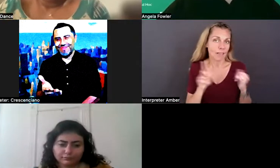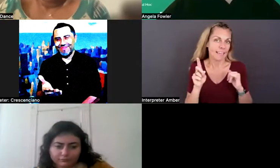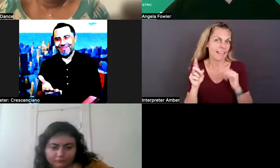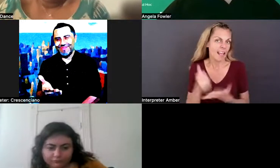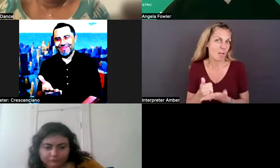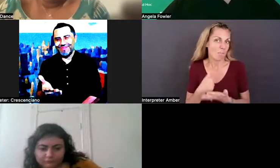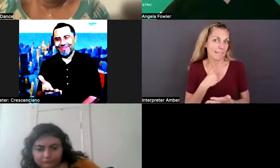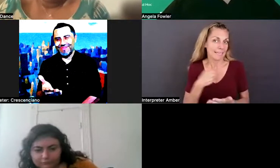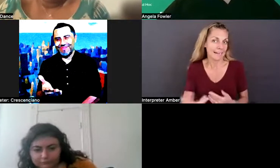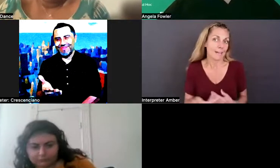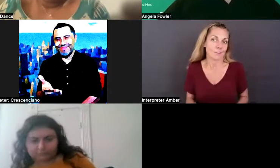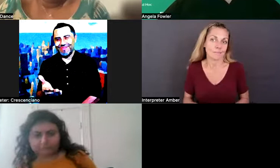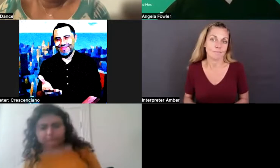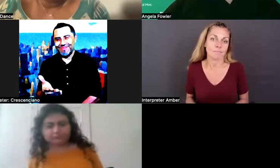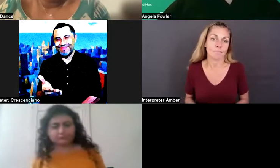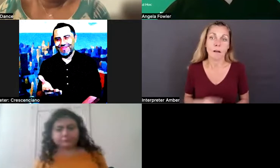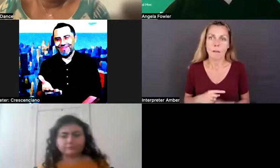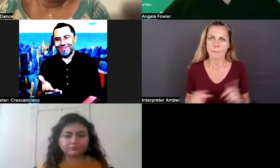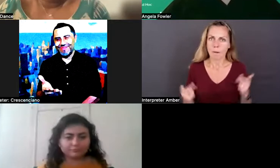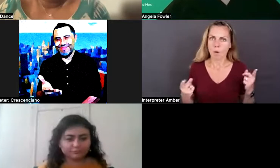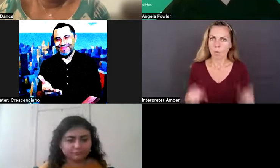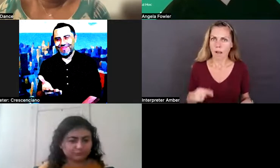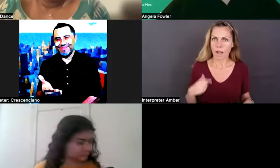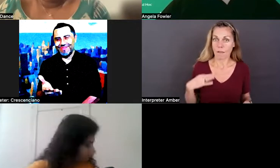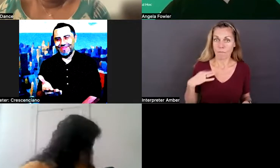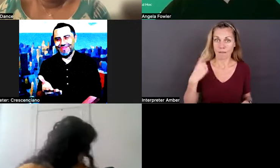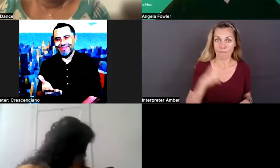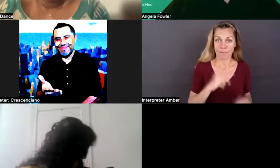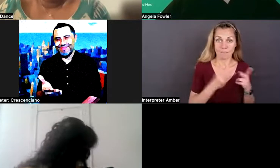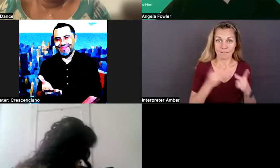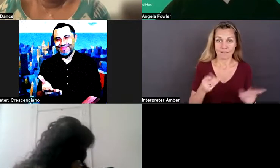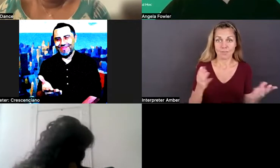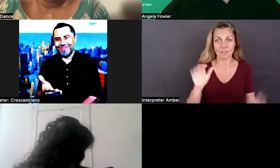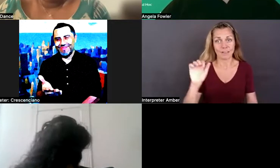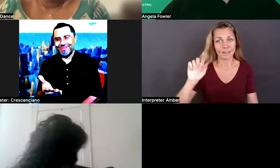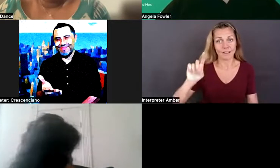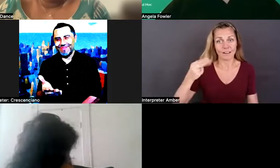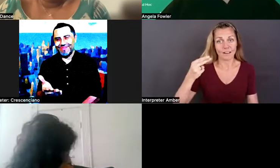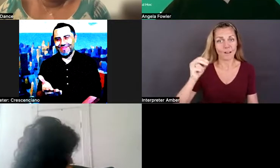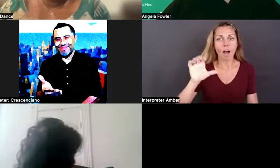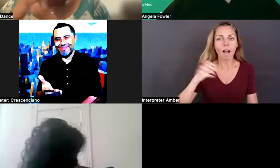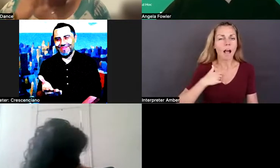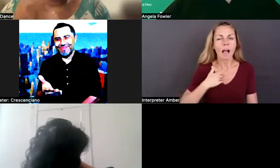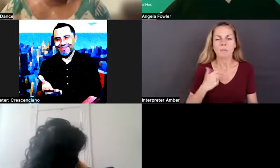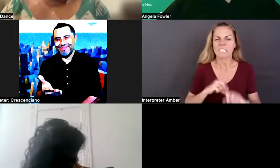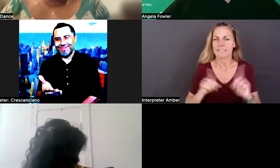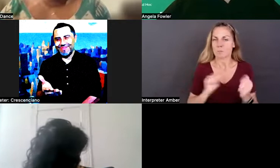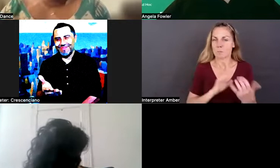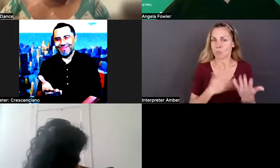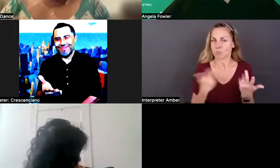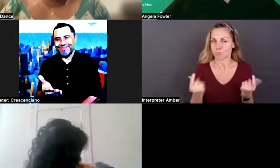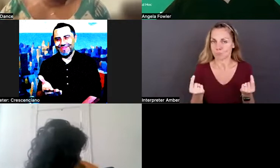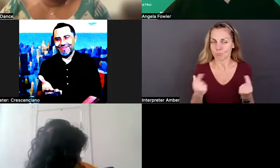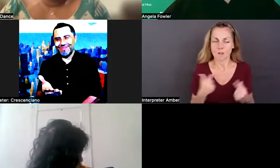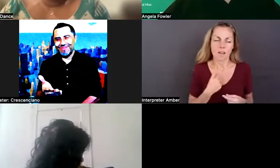for the job at Ad Hoc, I actually took a different approach because I was applying